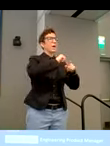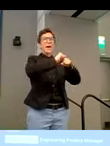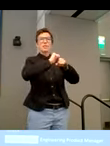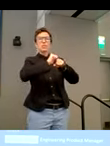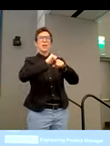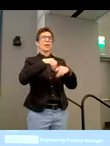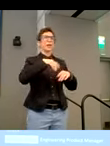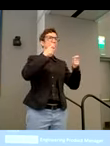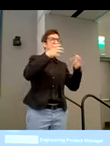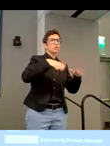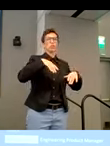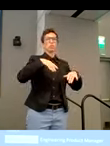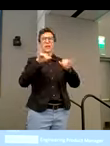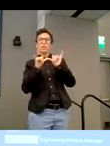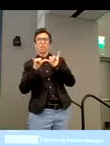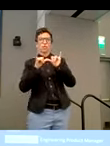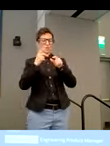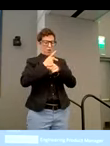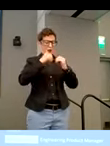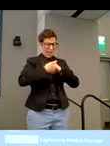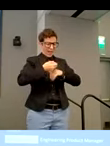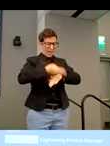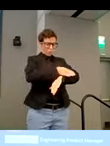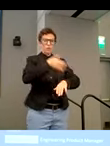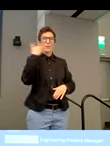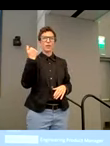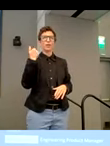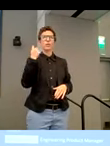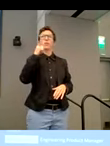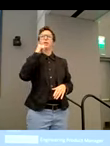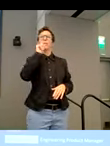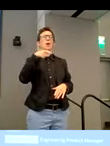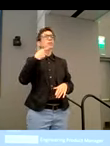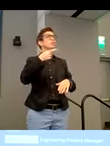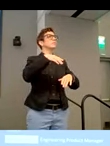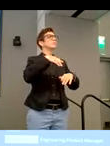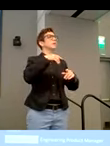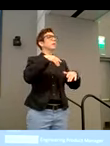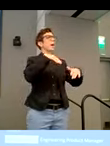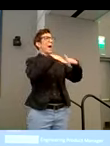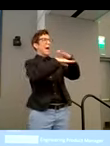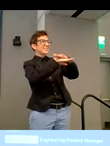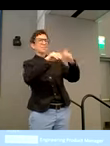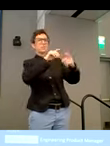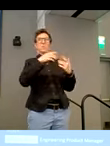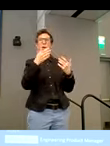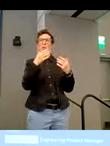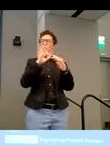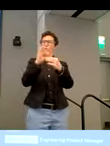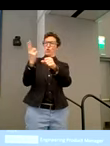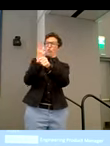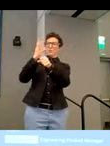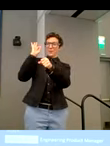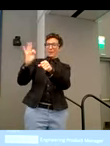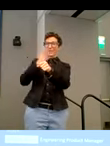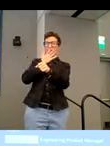engineers on what we can do better, right, not just from accessibility and meeting WCAG standpoints, guidelines, but also, you know, from a usability standpoint, what are